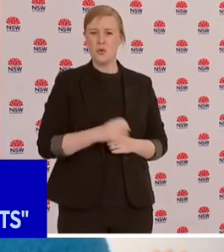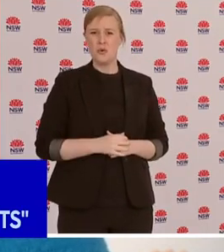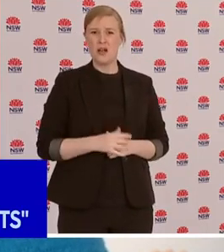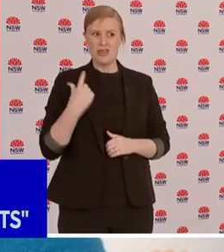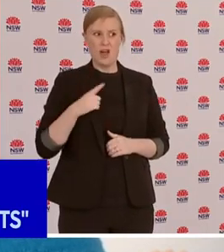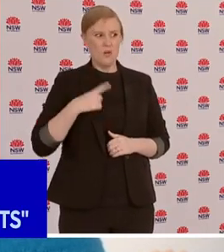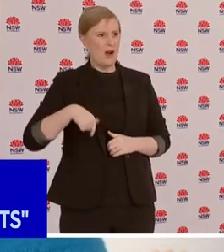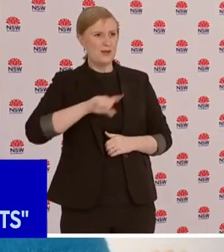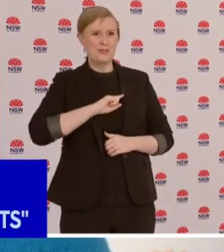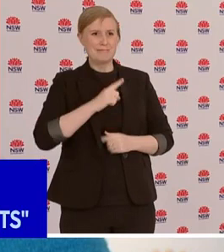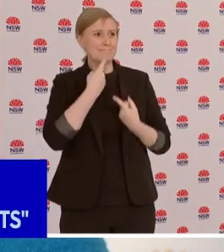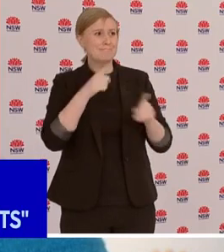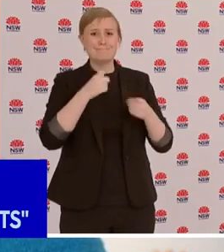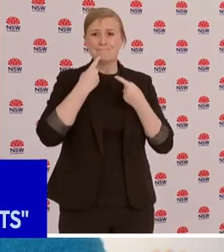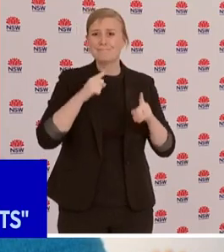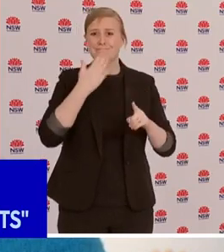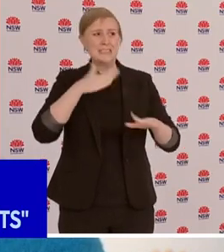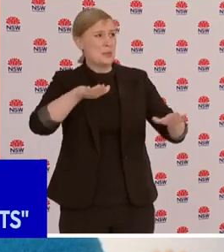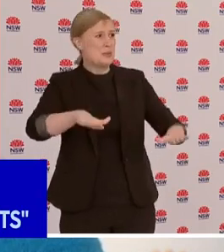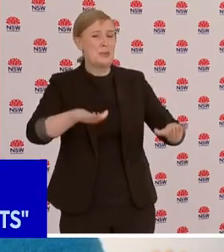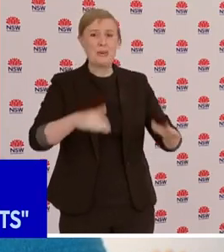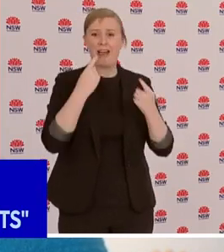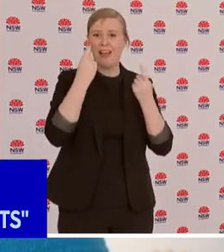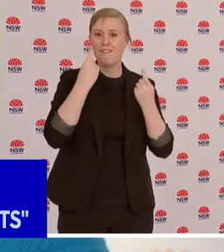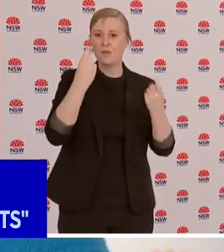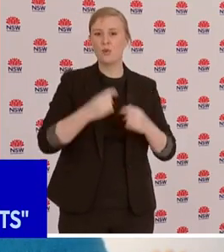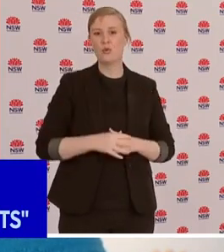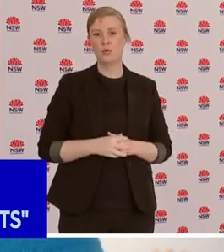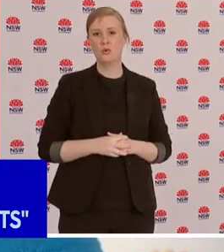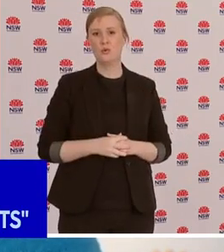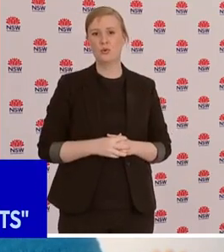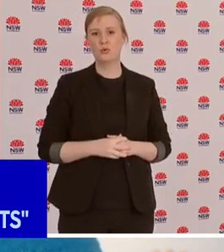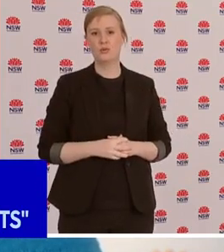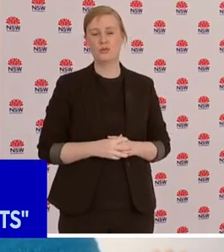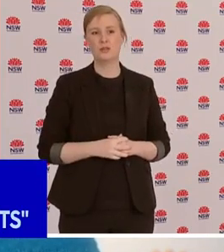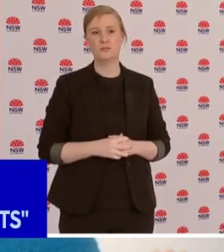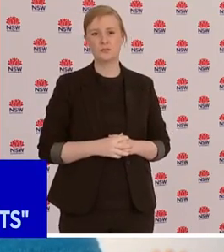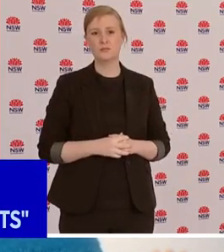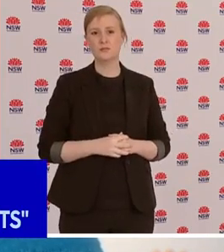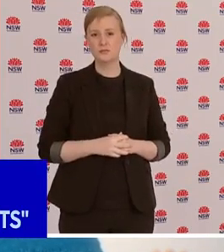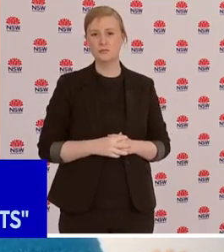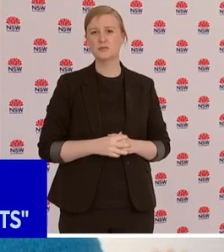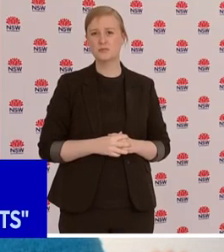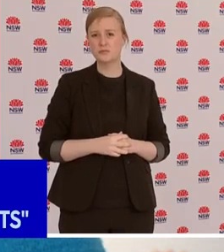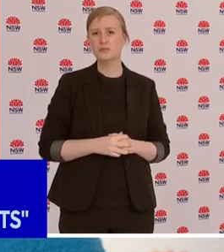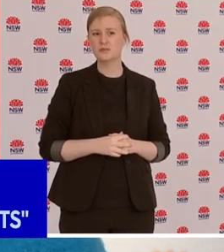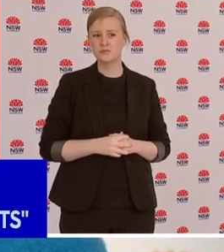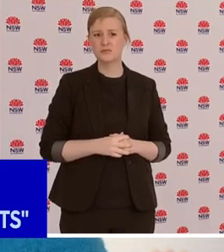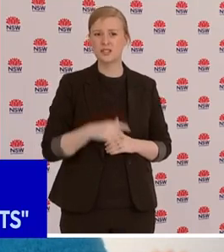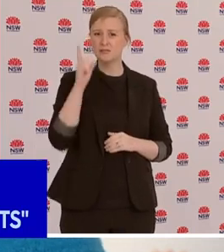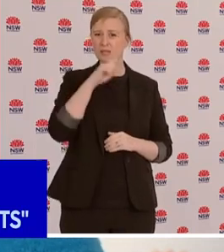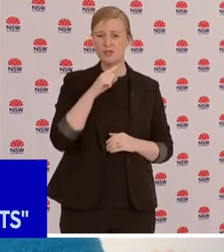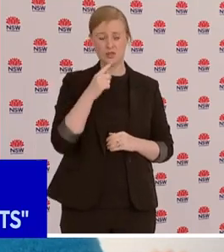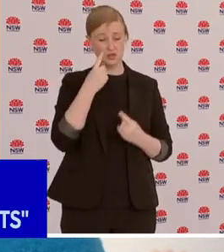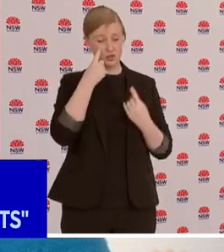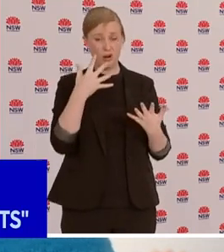only to do the right thing but not to openly, openly threaten the health and safety of the broader community. I hope it